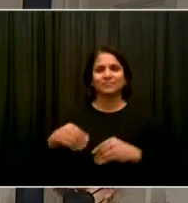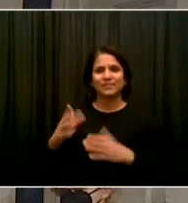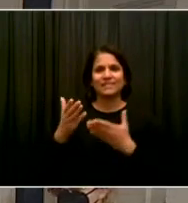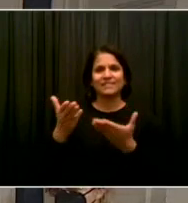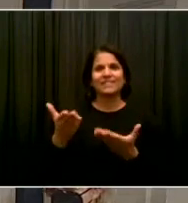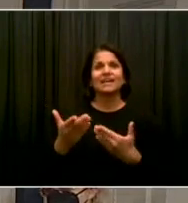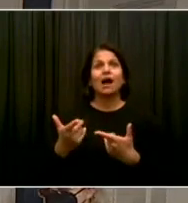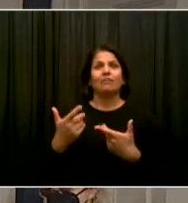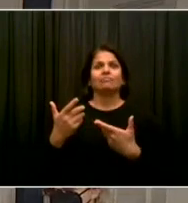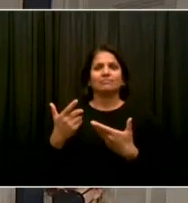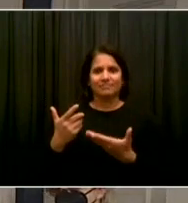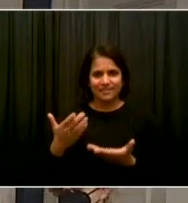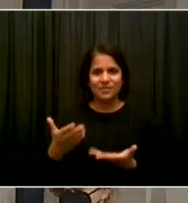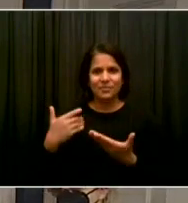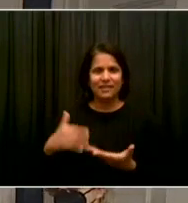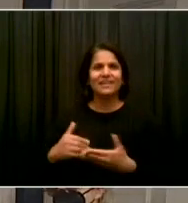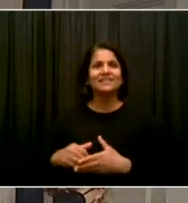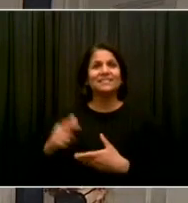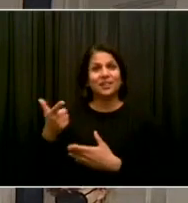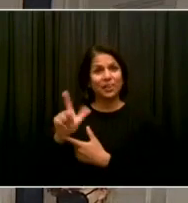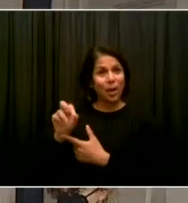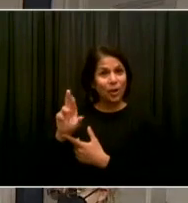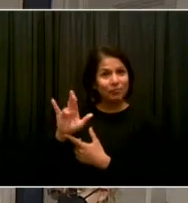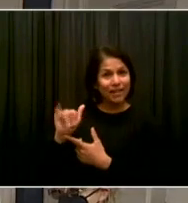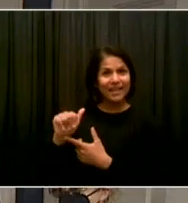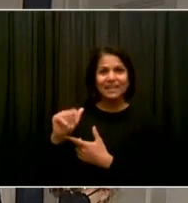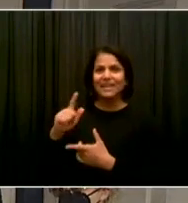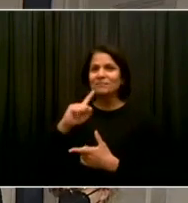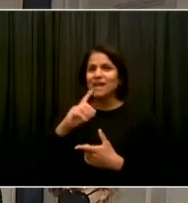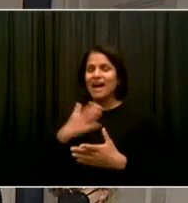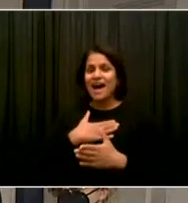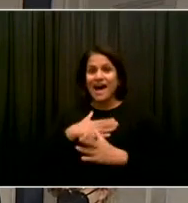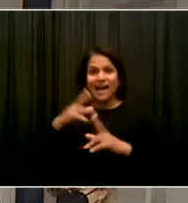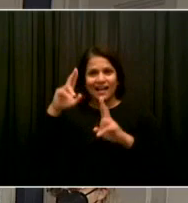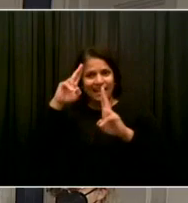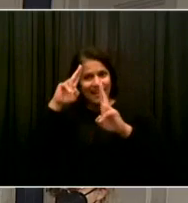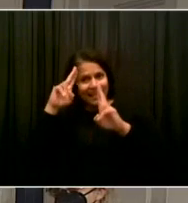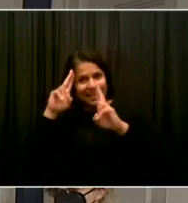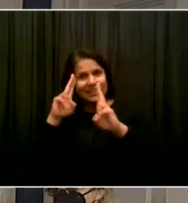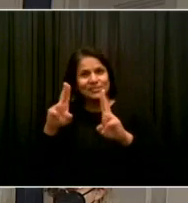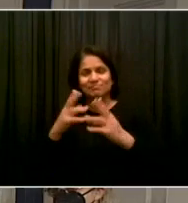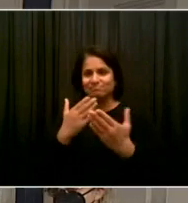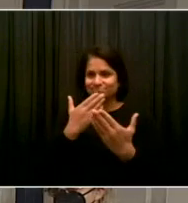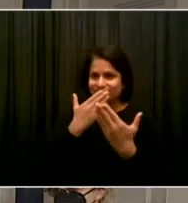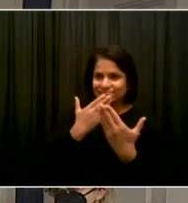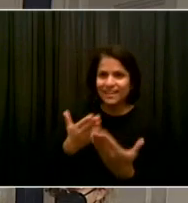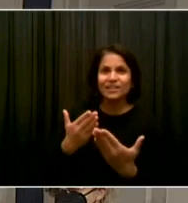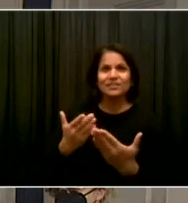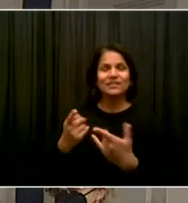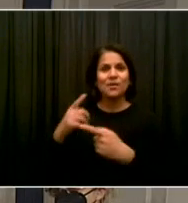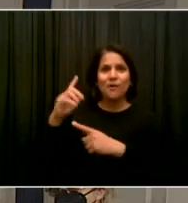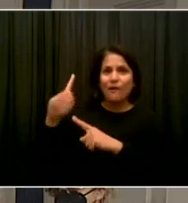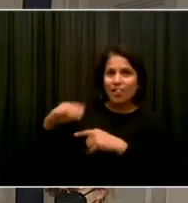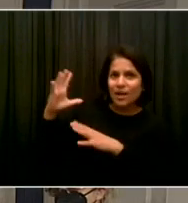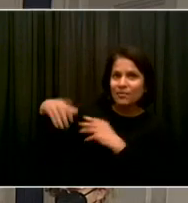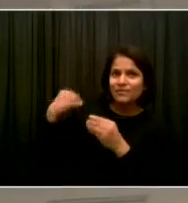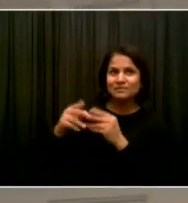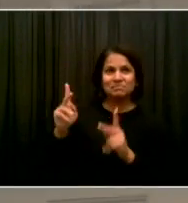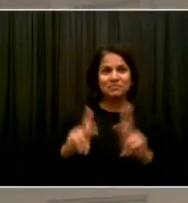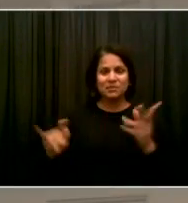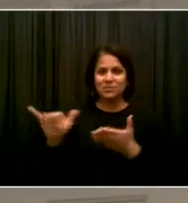And Gloria, it is my great honor to present to you on behalf of all of the people of New York City, The Key to New York City.